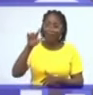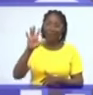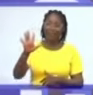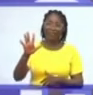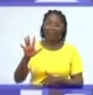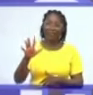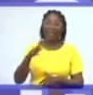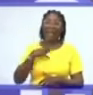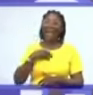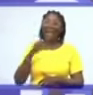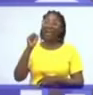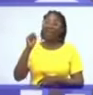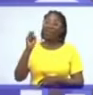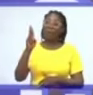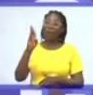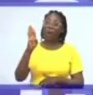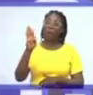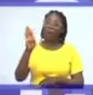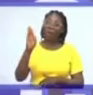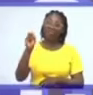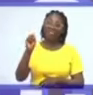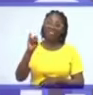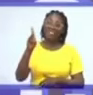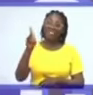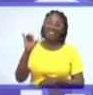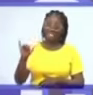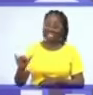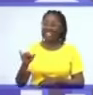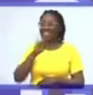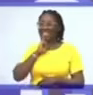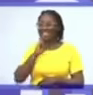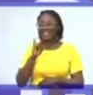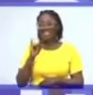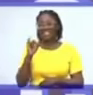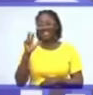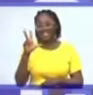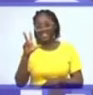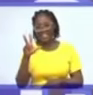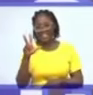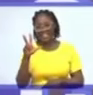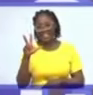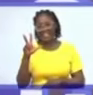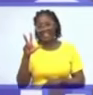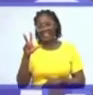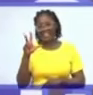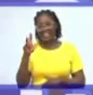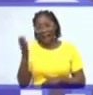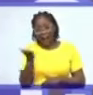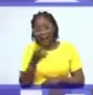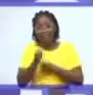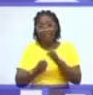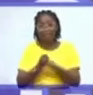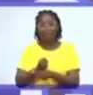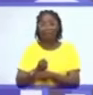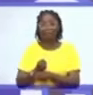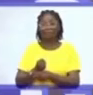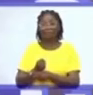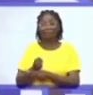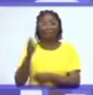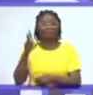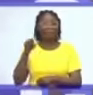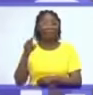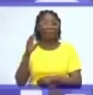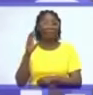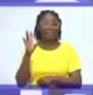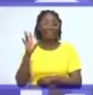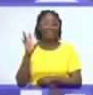is $3.6 trillion. No, half year. Oh, okay. Half year is $3.6 trillion. So every full year is